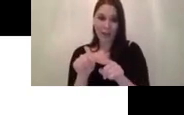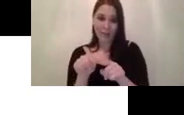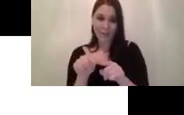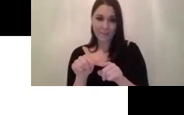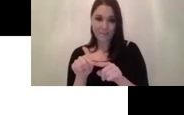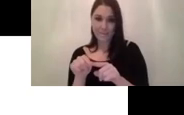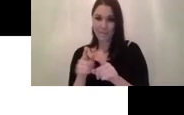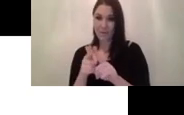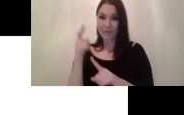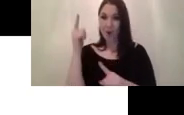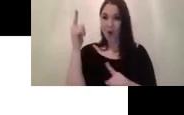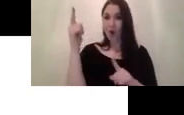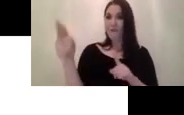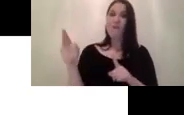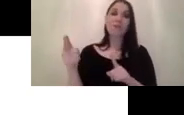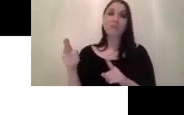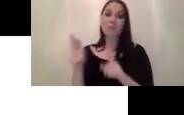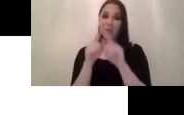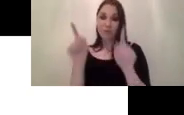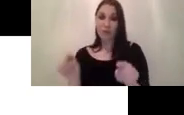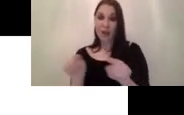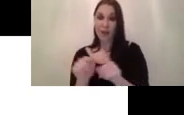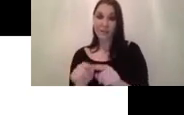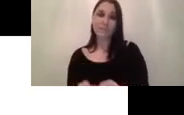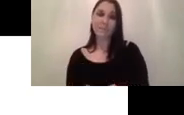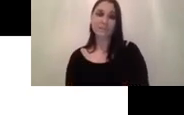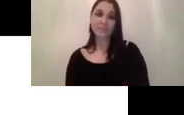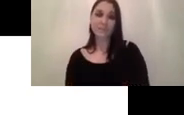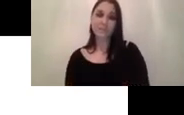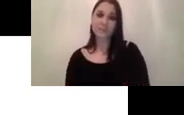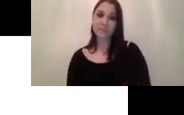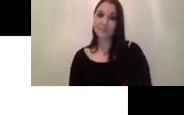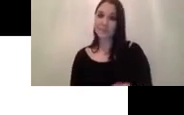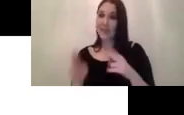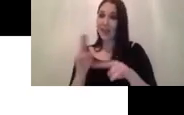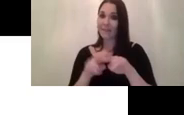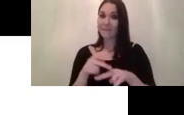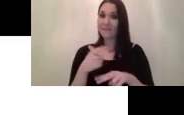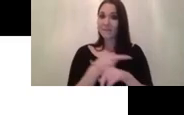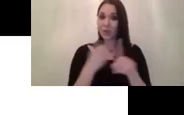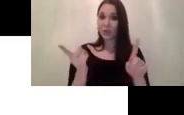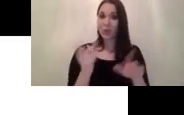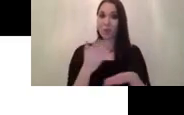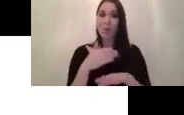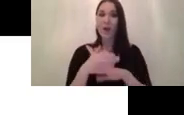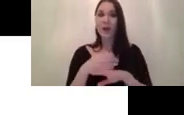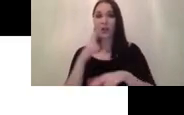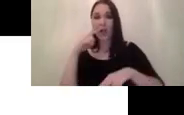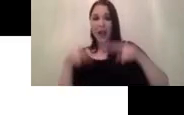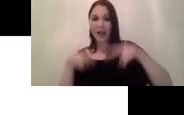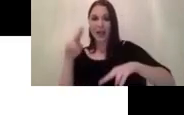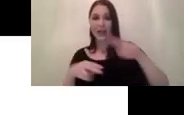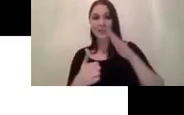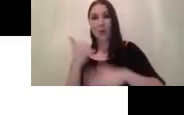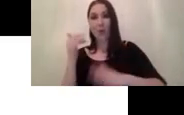far from the current frame um if you are uh working on analyzing offline